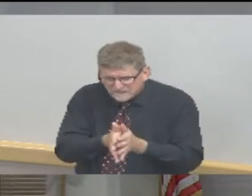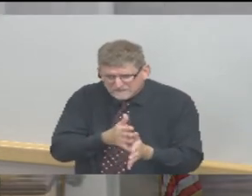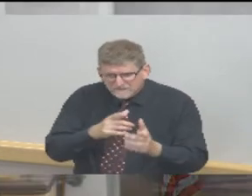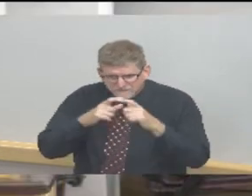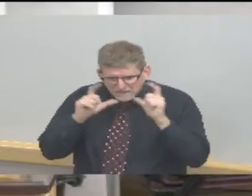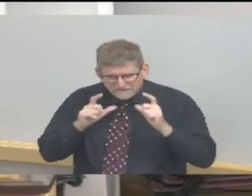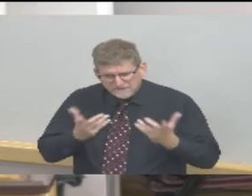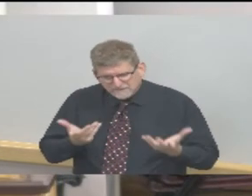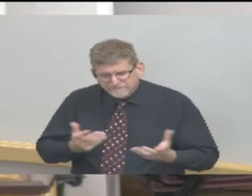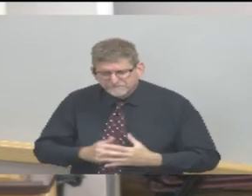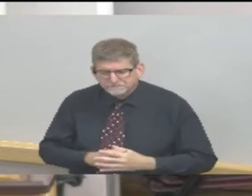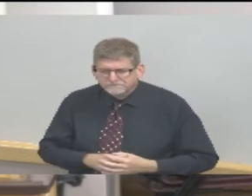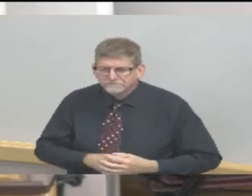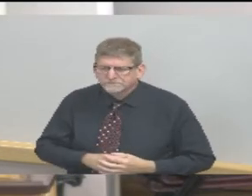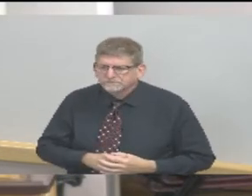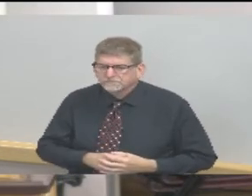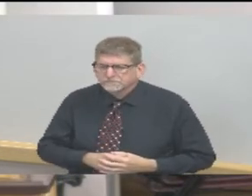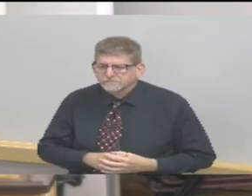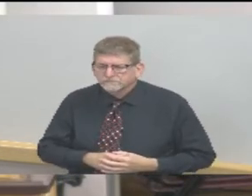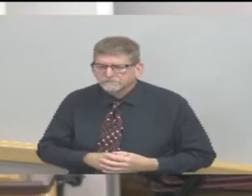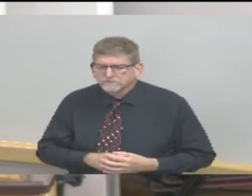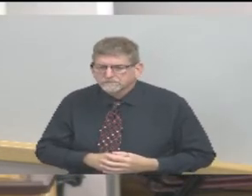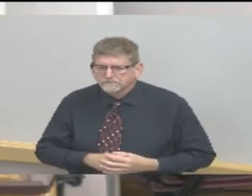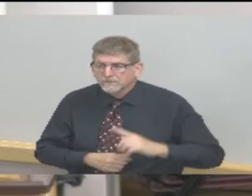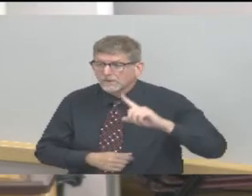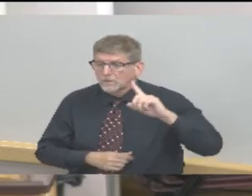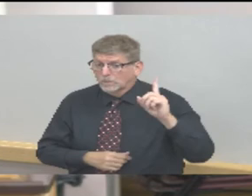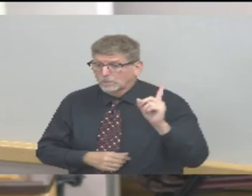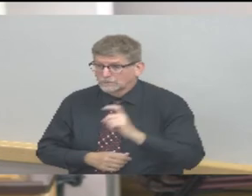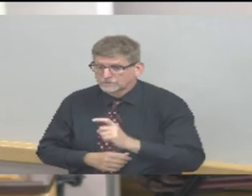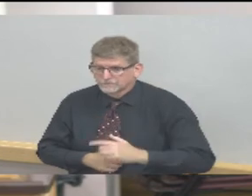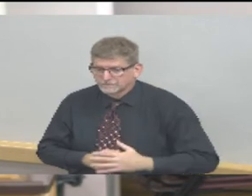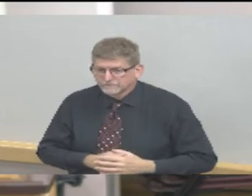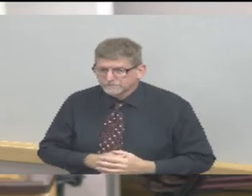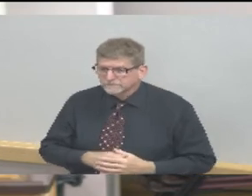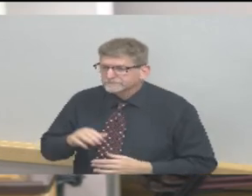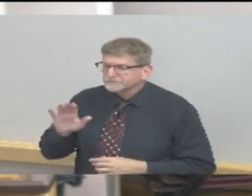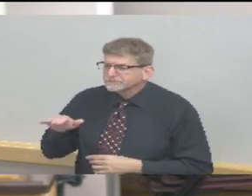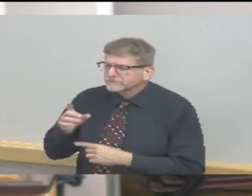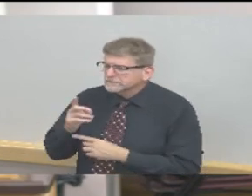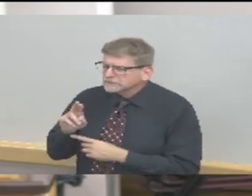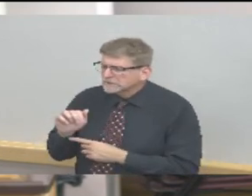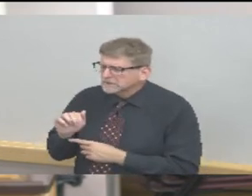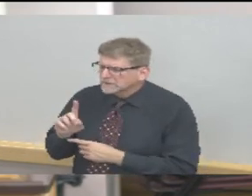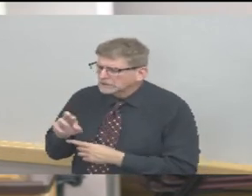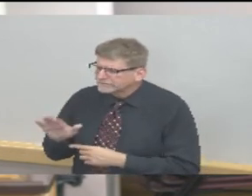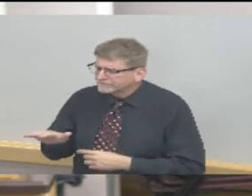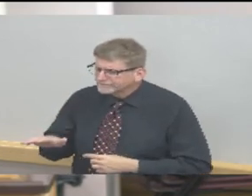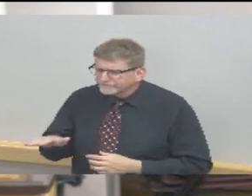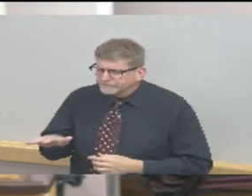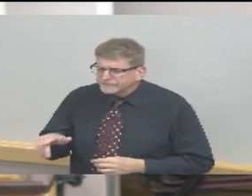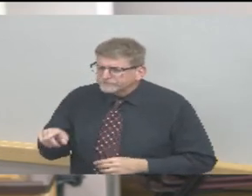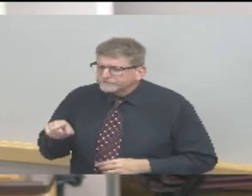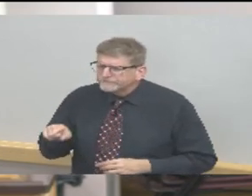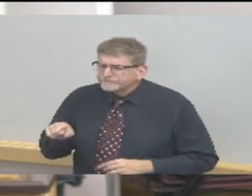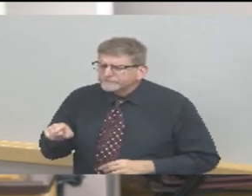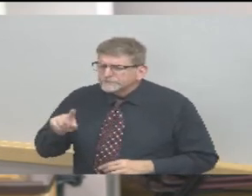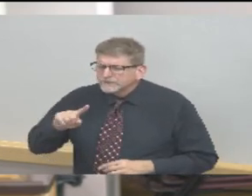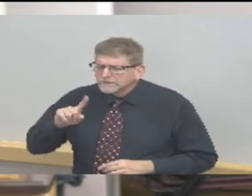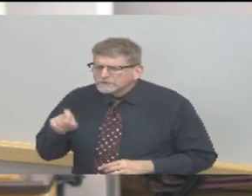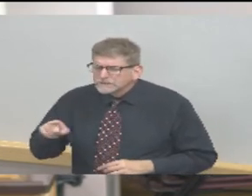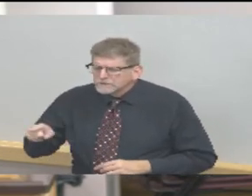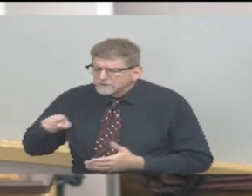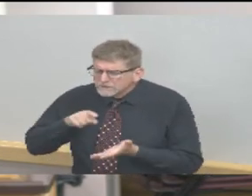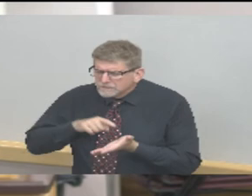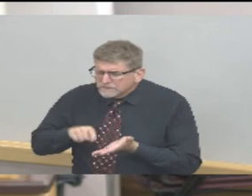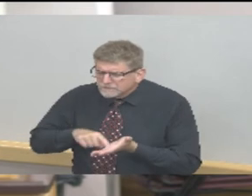Jordan Smith, Purdue Exponent. Dr. Adler, you mentioned the IU Public Health Study. Yes. I believe it found, you said, 2.8%